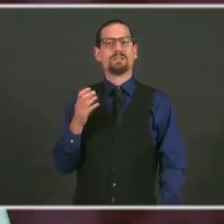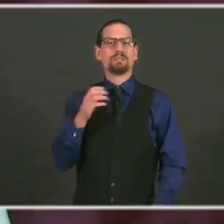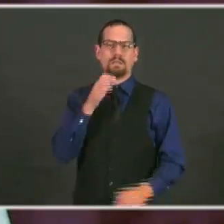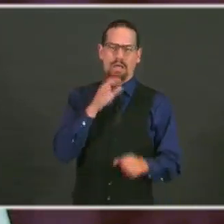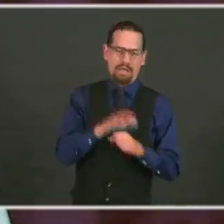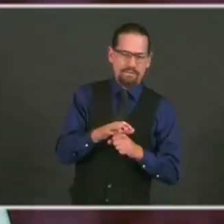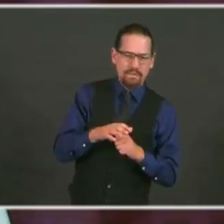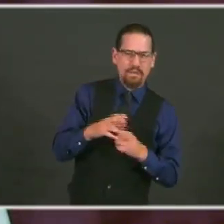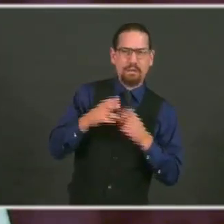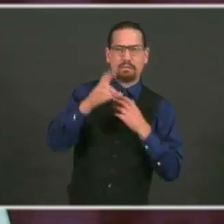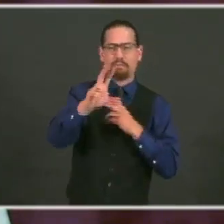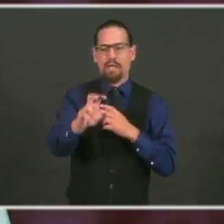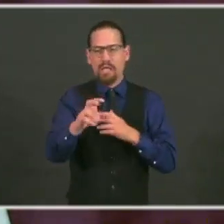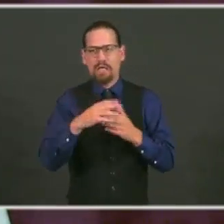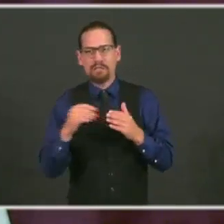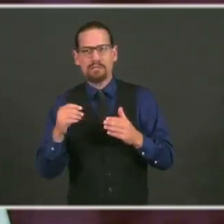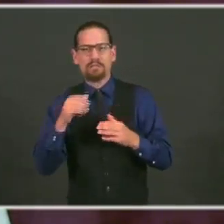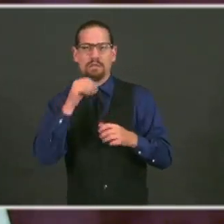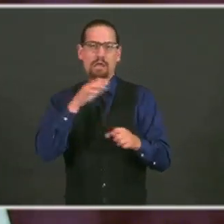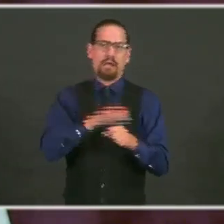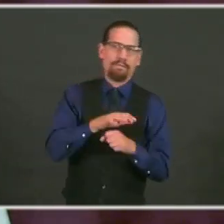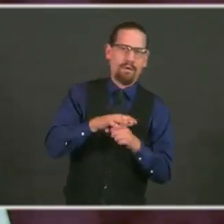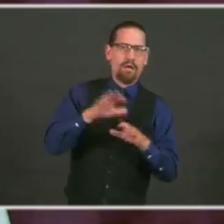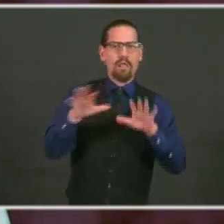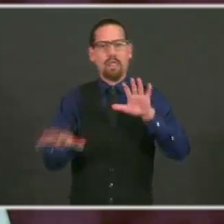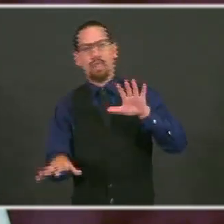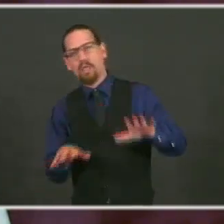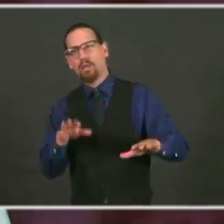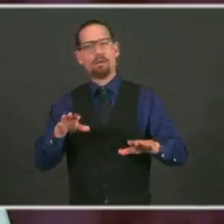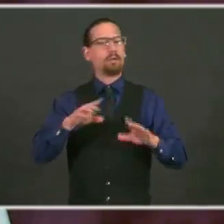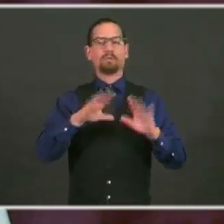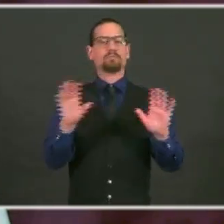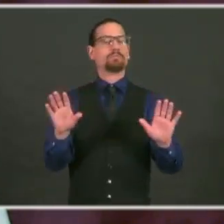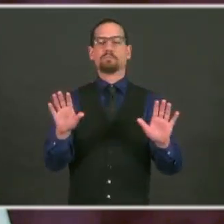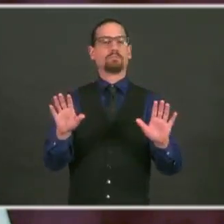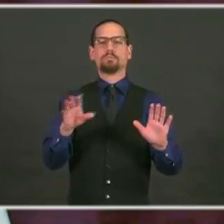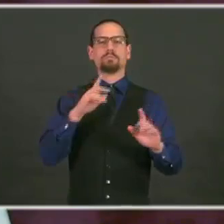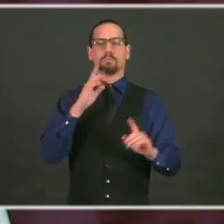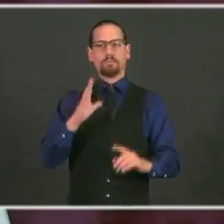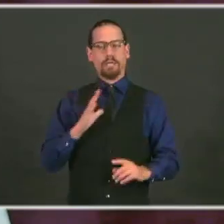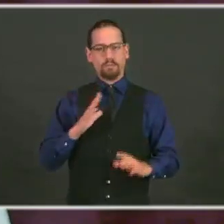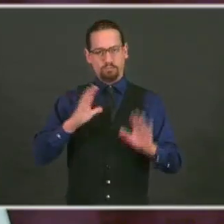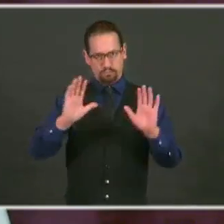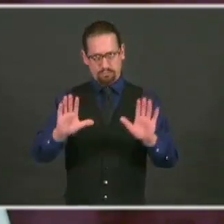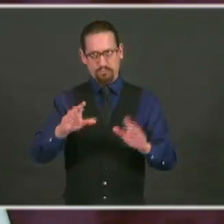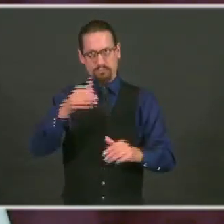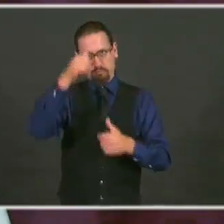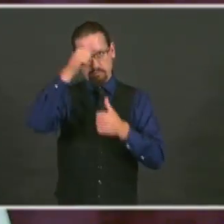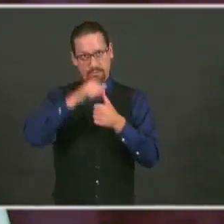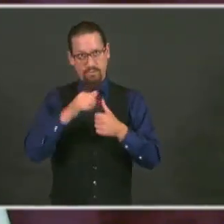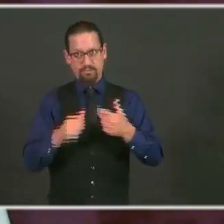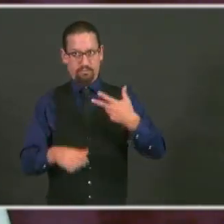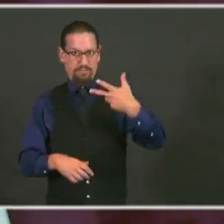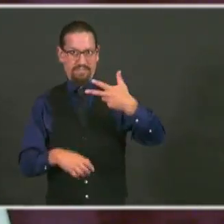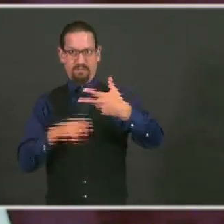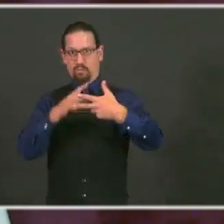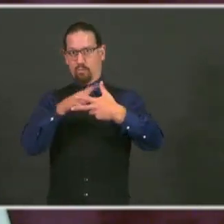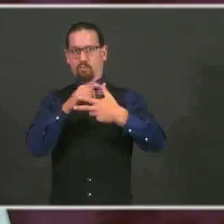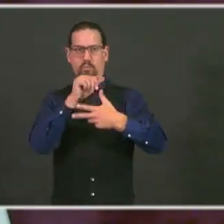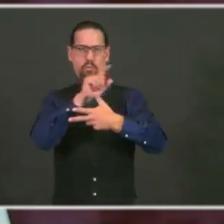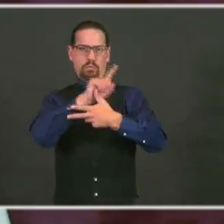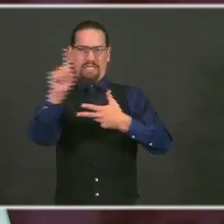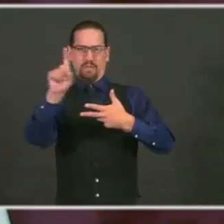not $900. Again, the way it works is it's $300 a week for every week that you certified as